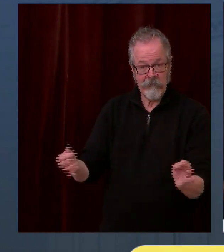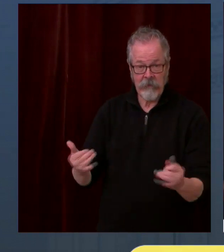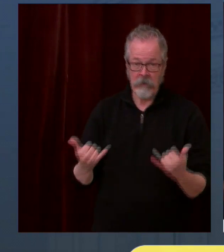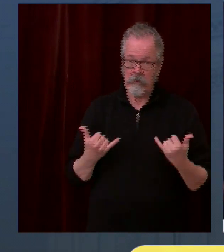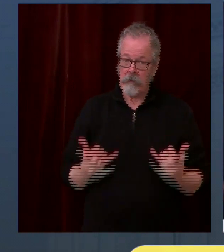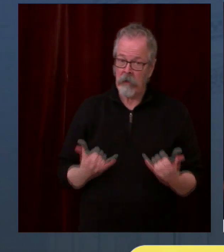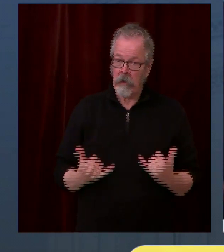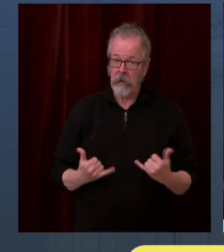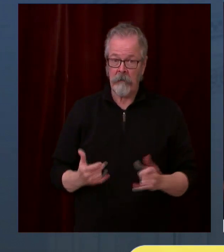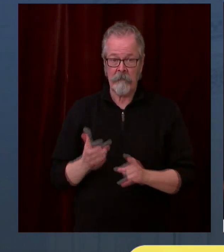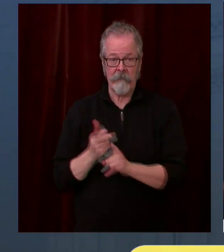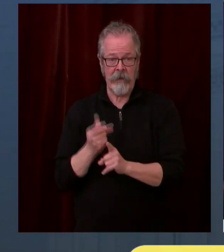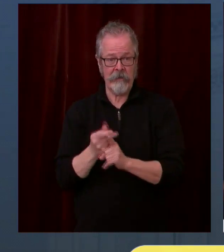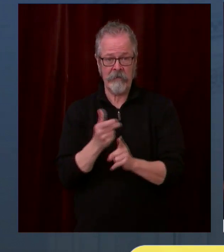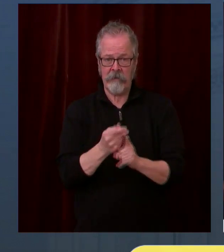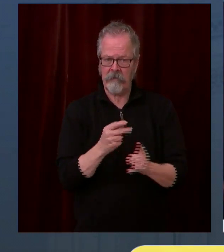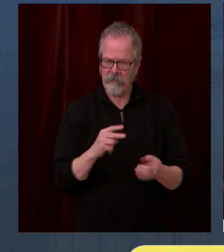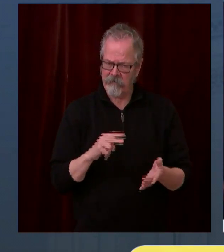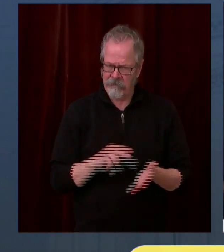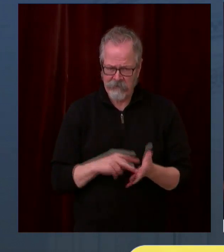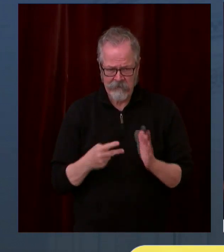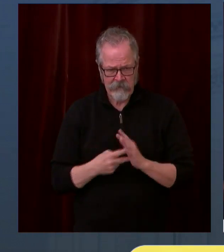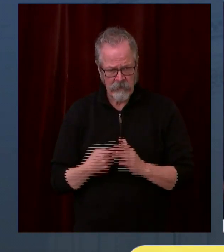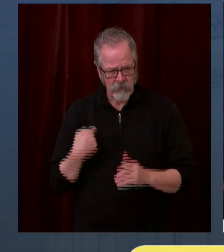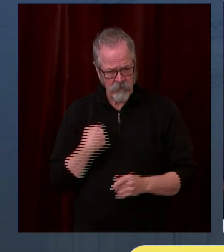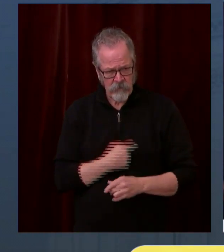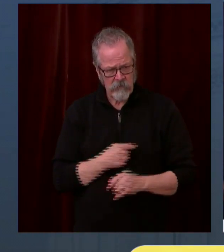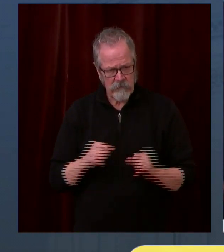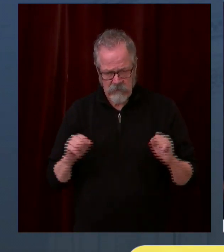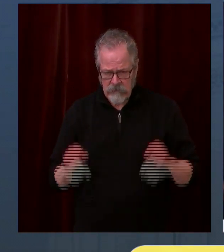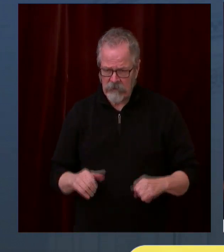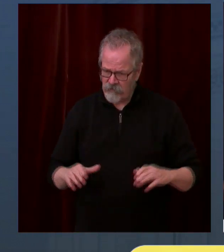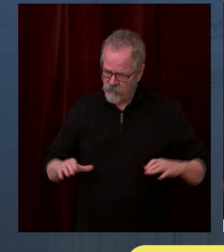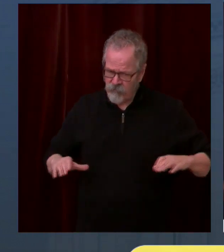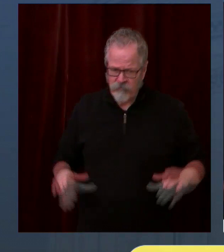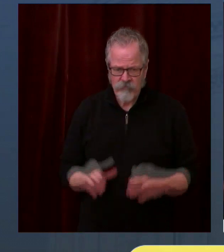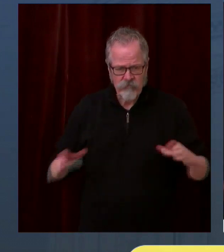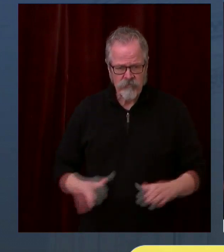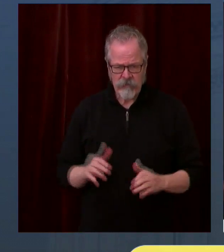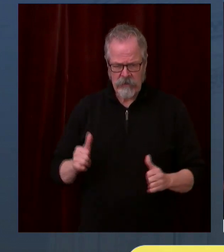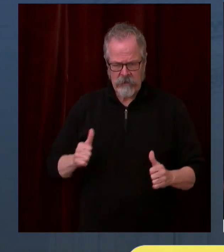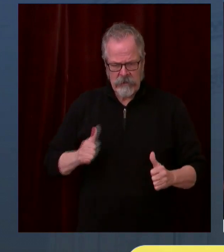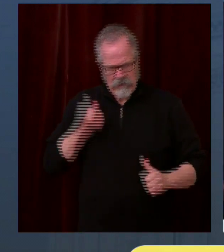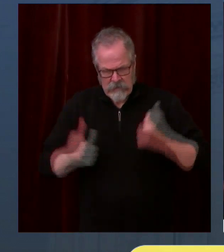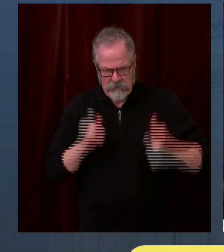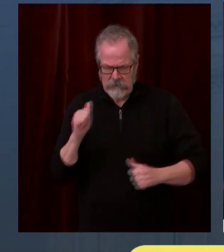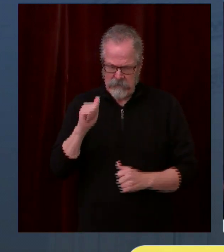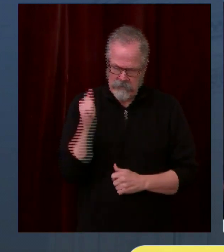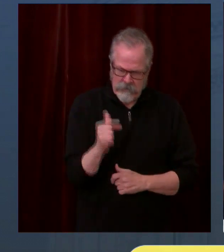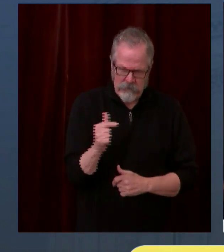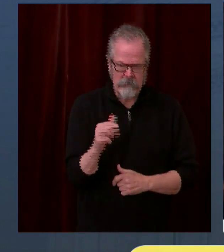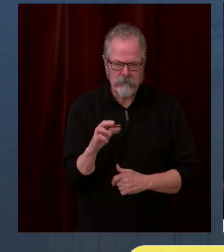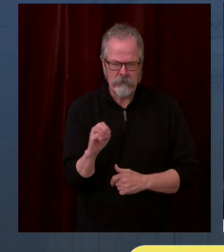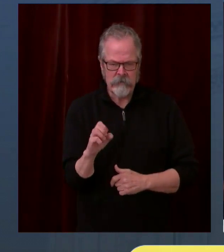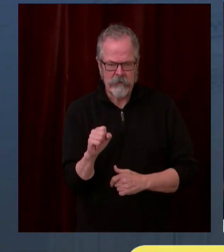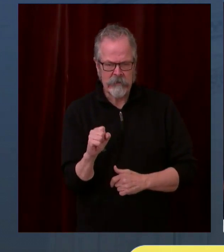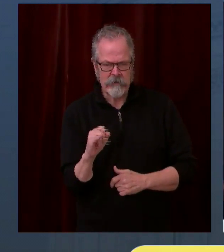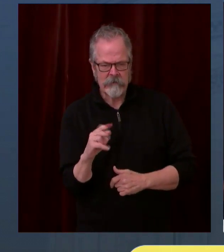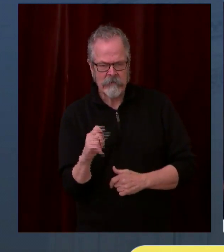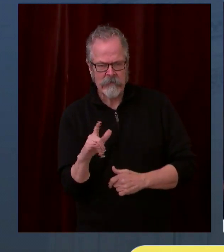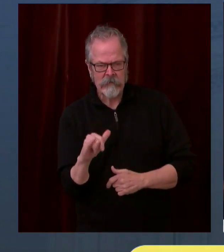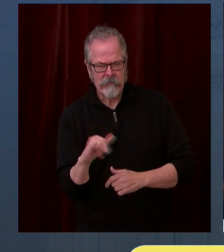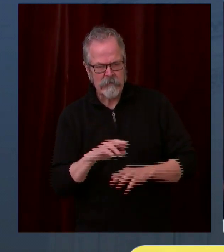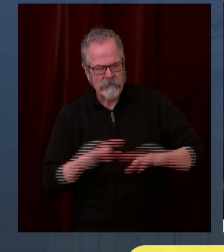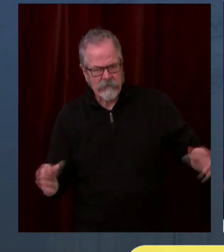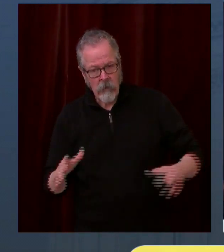pandemic. The governor has set a goal to dramatically scale up capacity across the state. And we're very